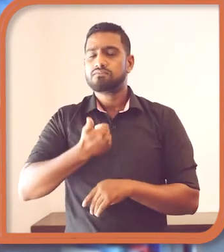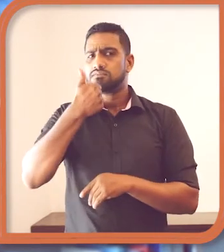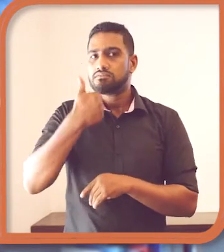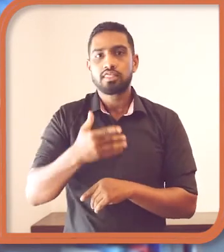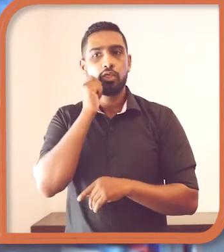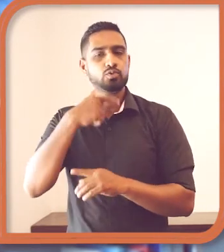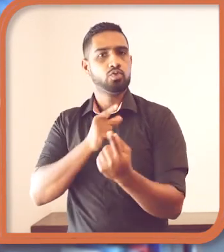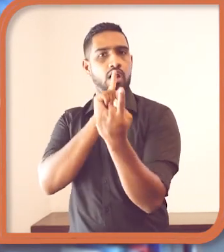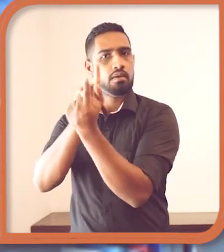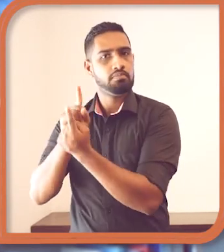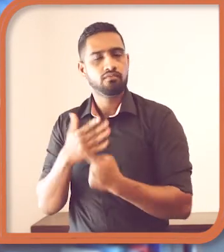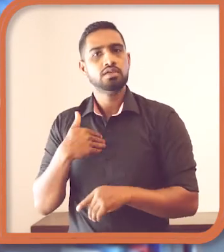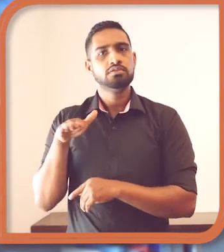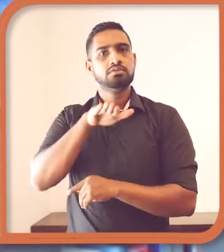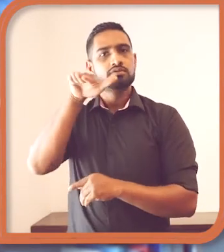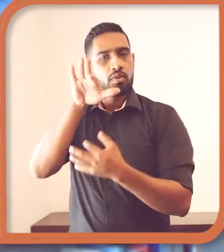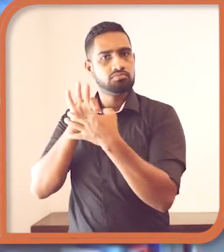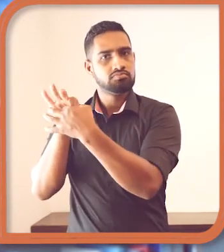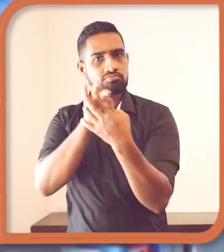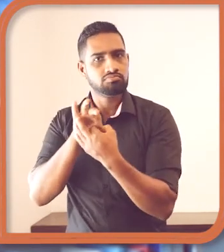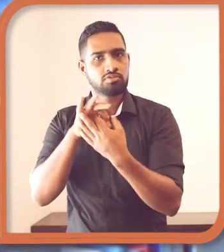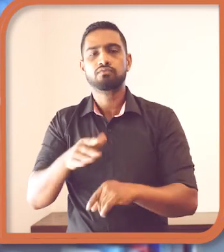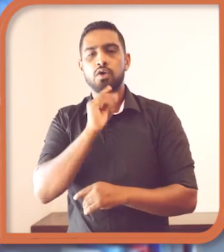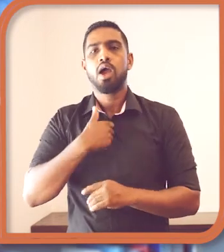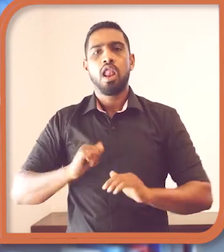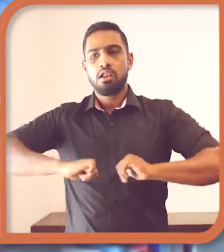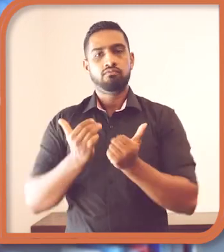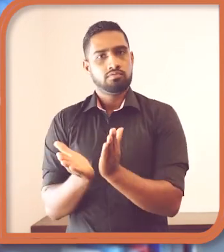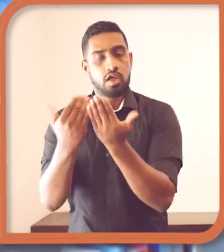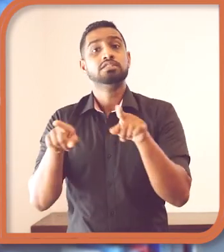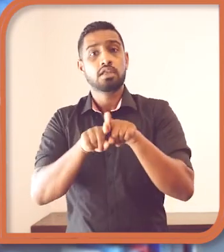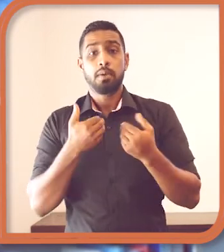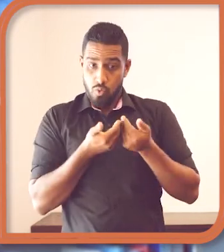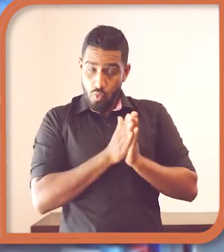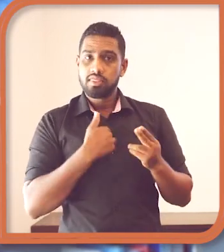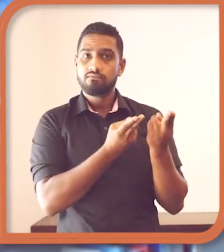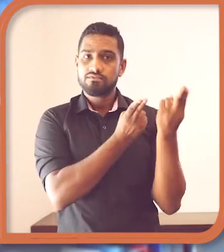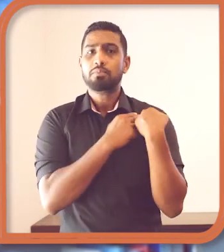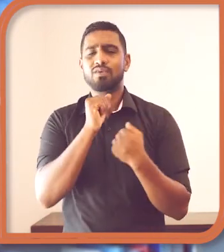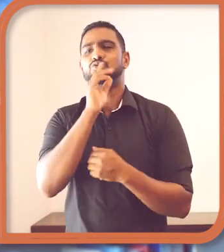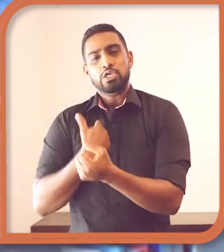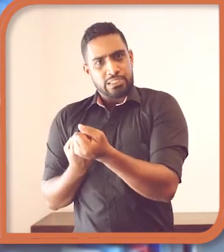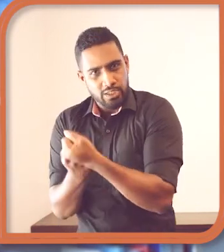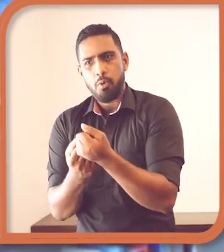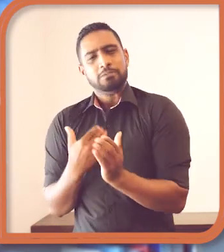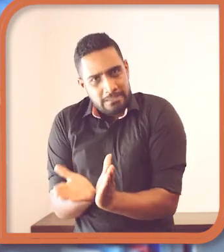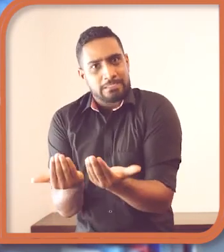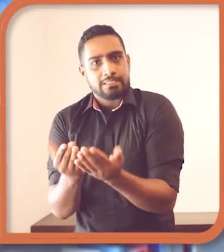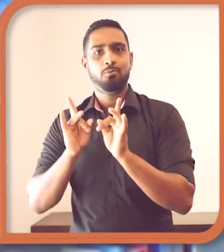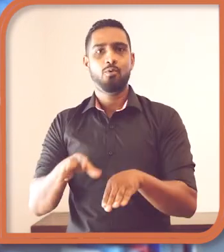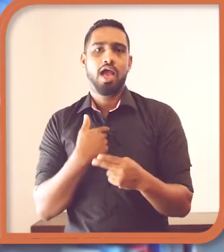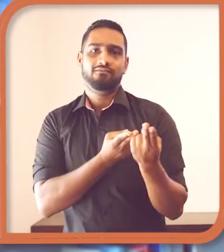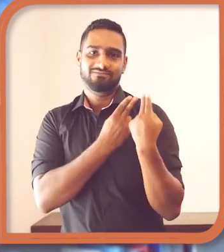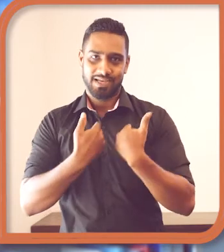it is very important to go to them and if they have the enthusiasm it is my responsibility to push them.